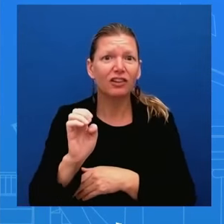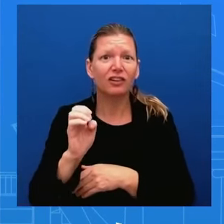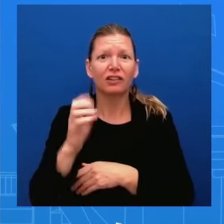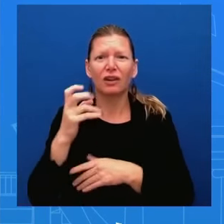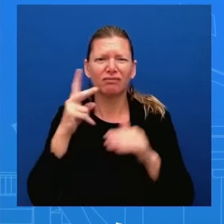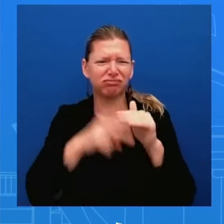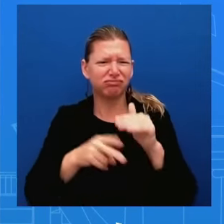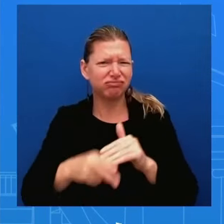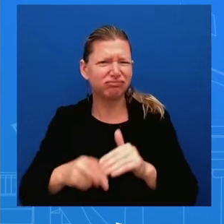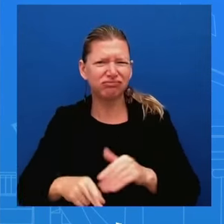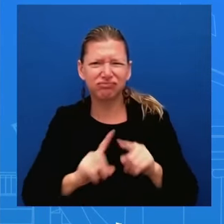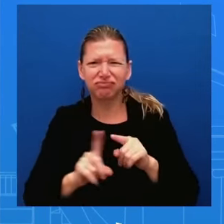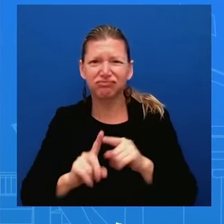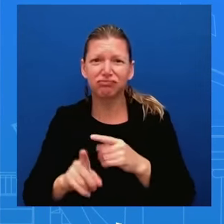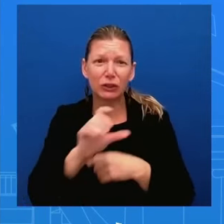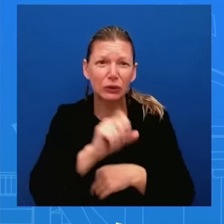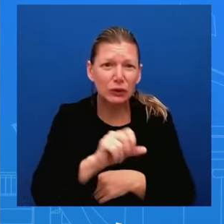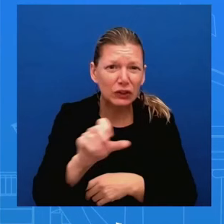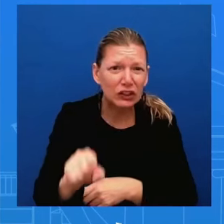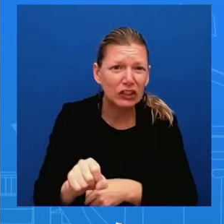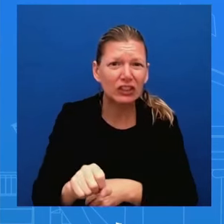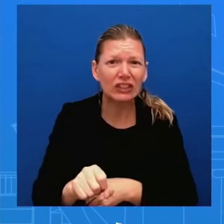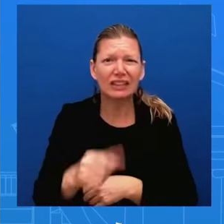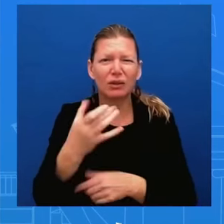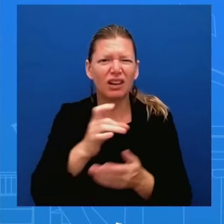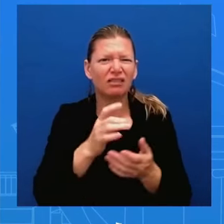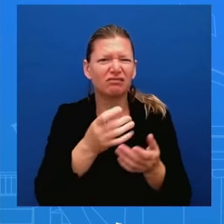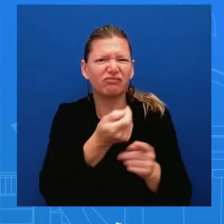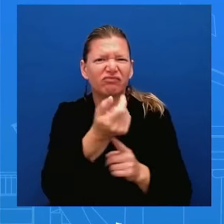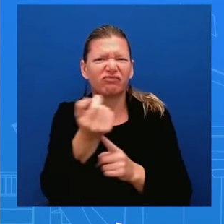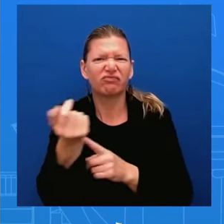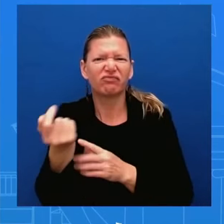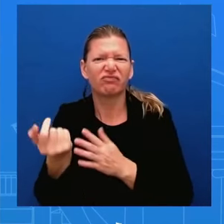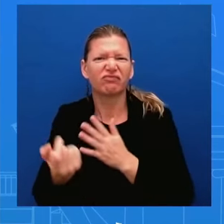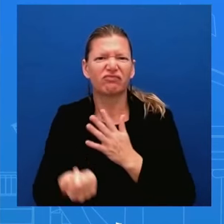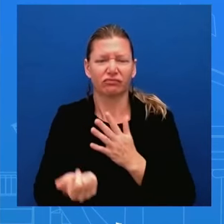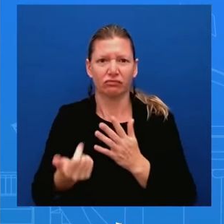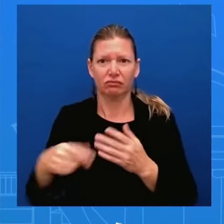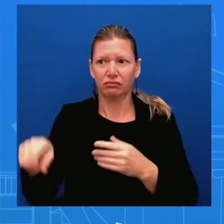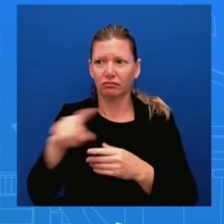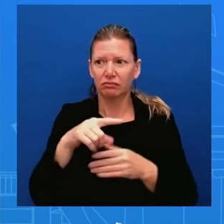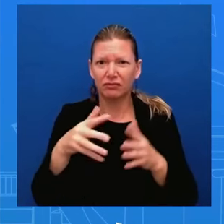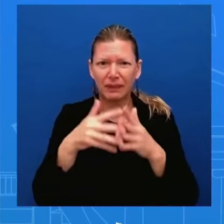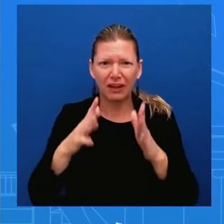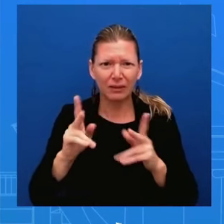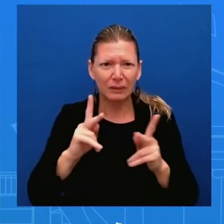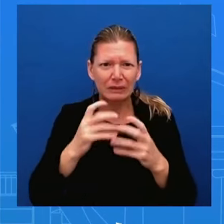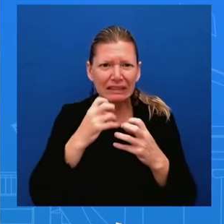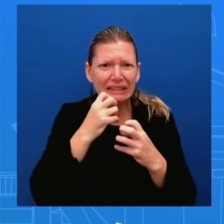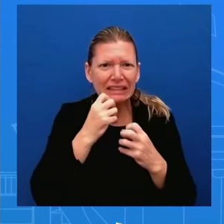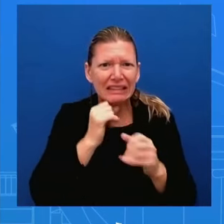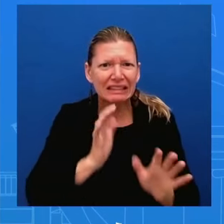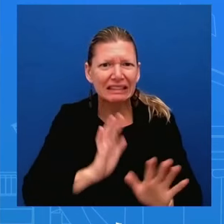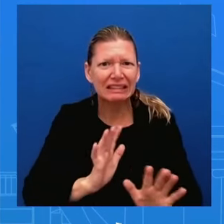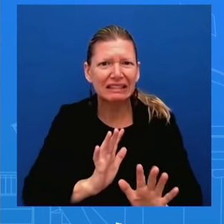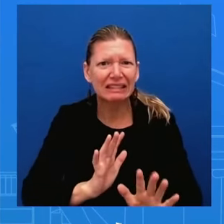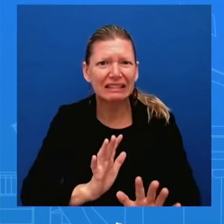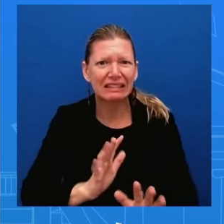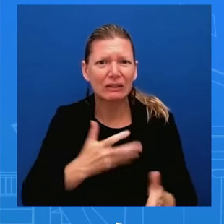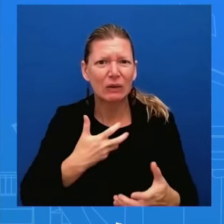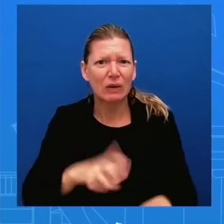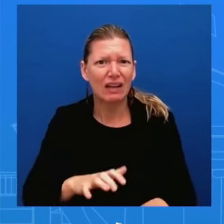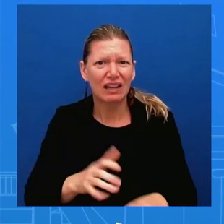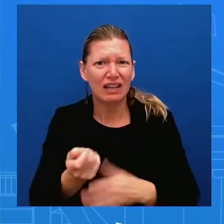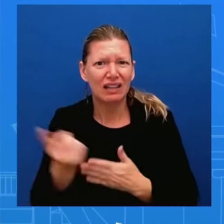of things that the american people truly truly care about and so our focus is going to continue to build an economy from the bottom up the middle